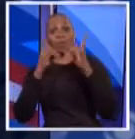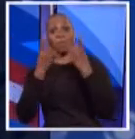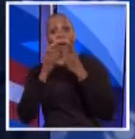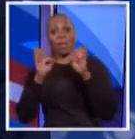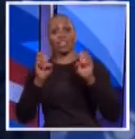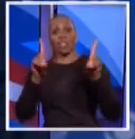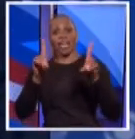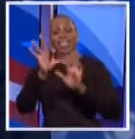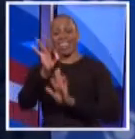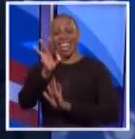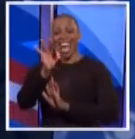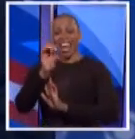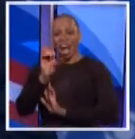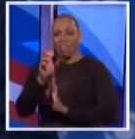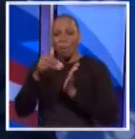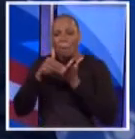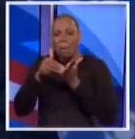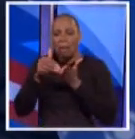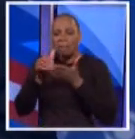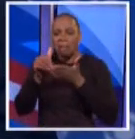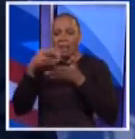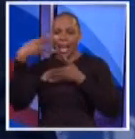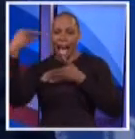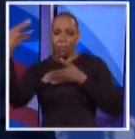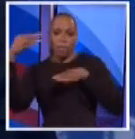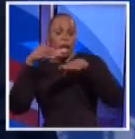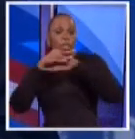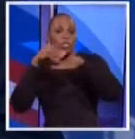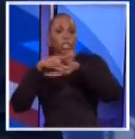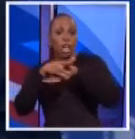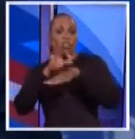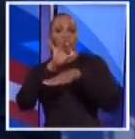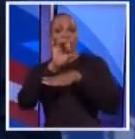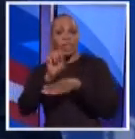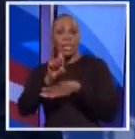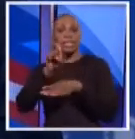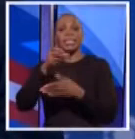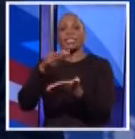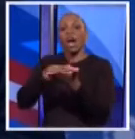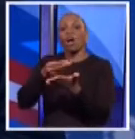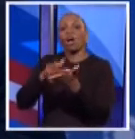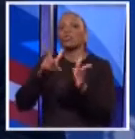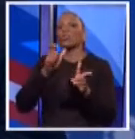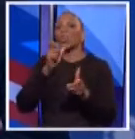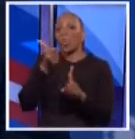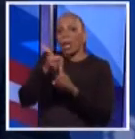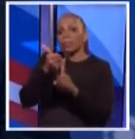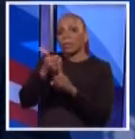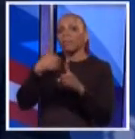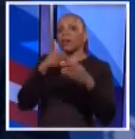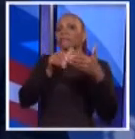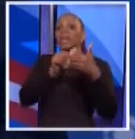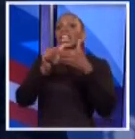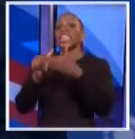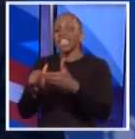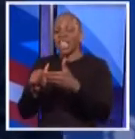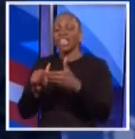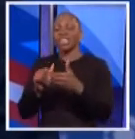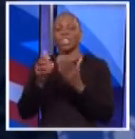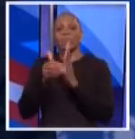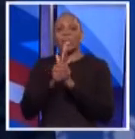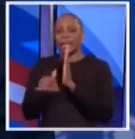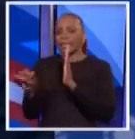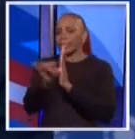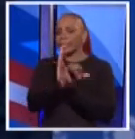million outside consulting fees. It's going to take a controller who has a leadership skill to do exactly what I did as borough president. I'm